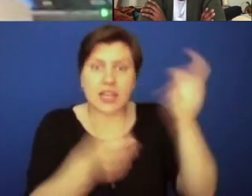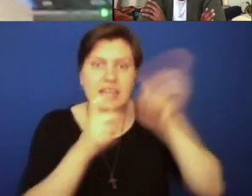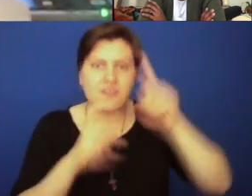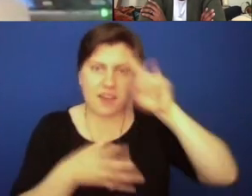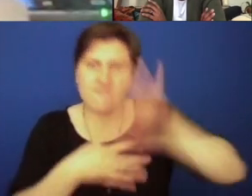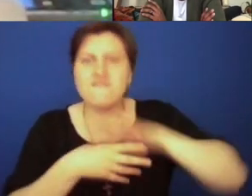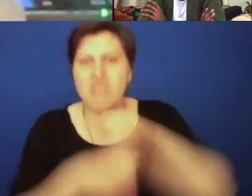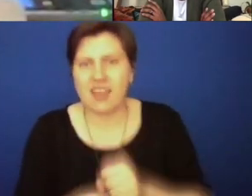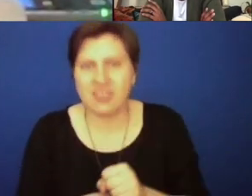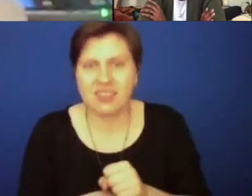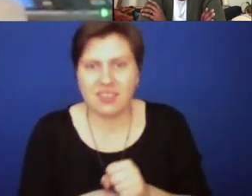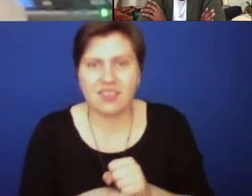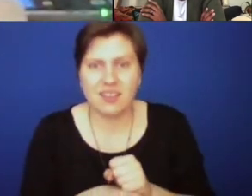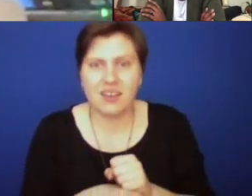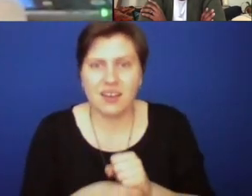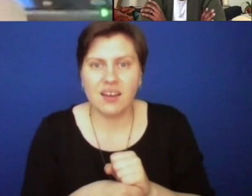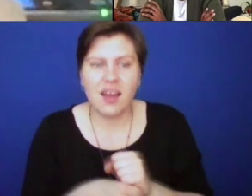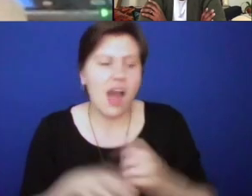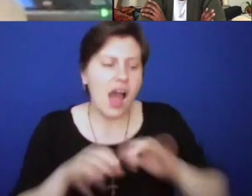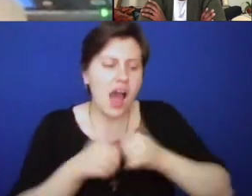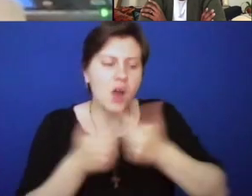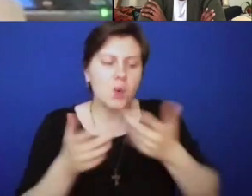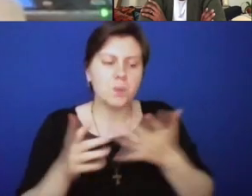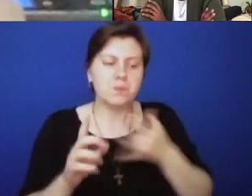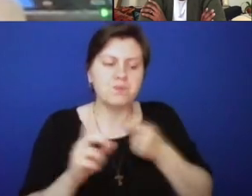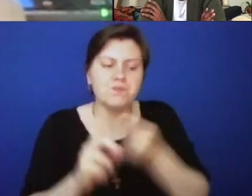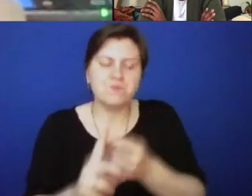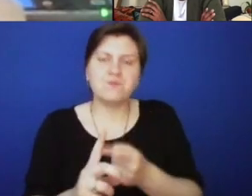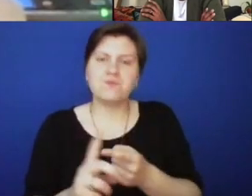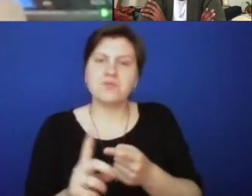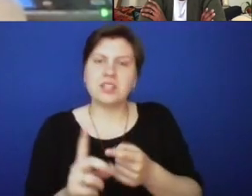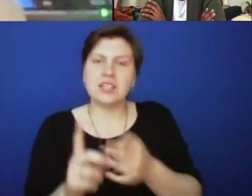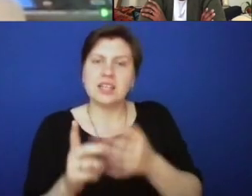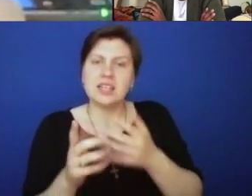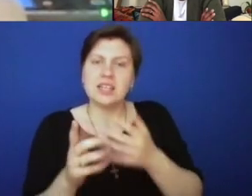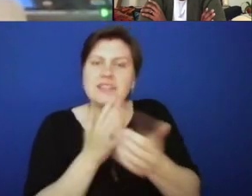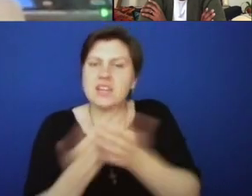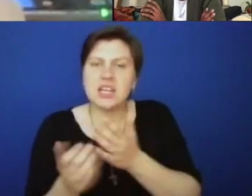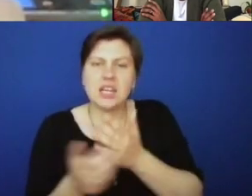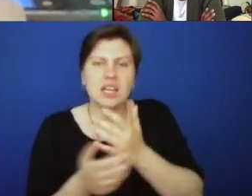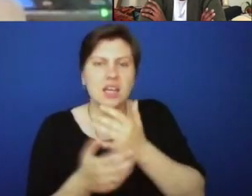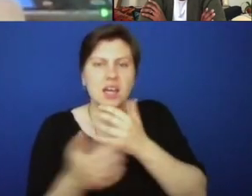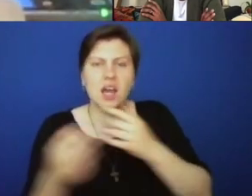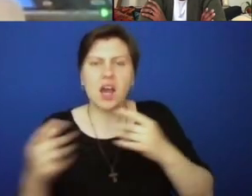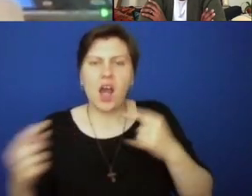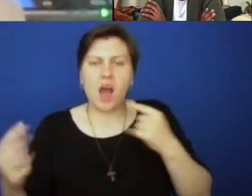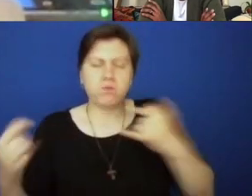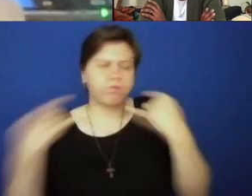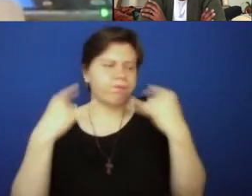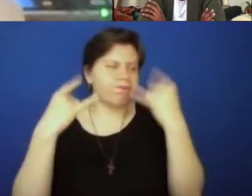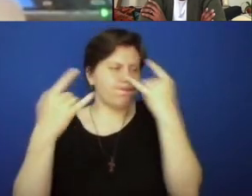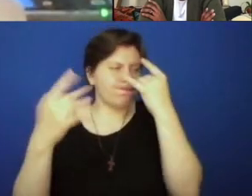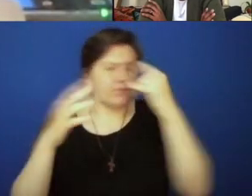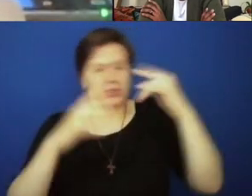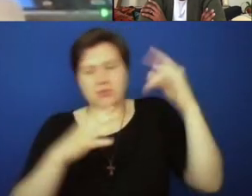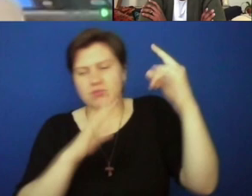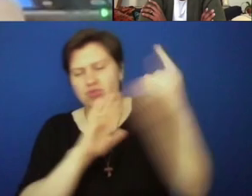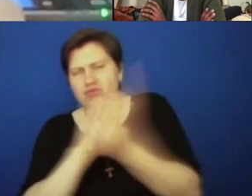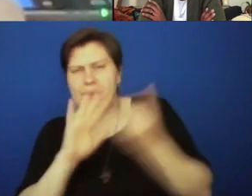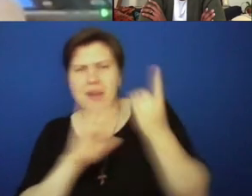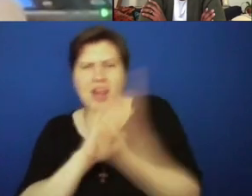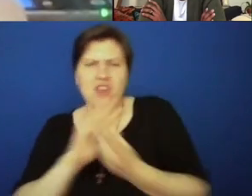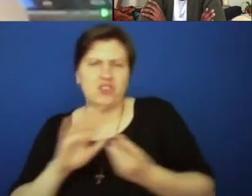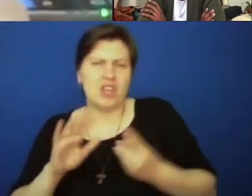of faith. You know, how, you know, persevering even in the midst of ridicule, discrimination, hatred, violence,